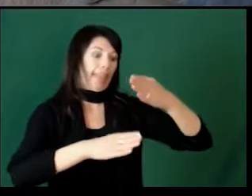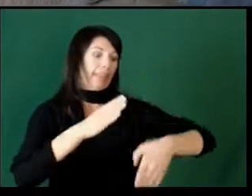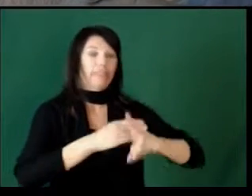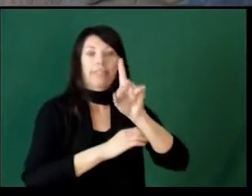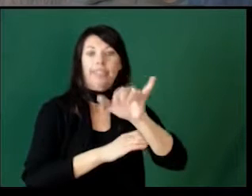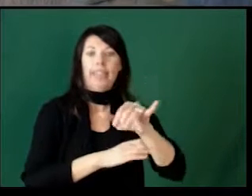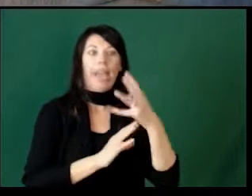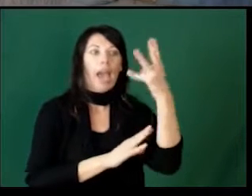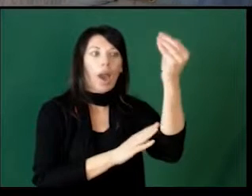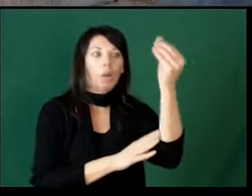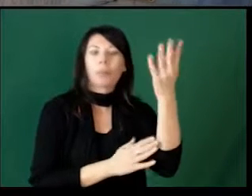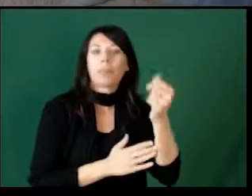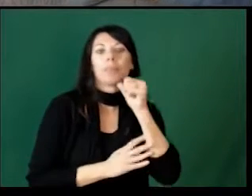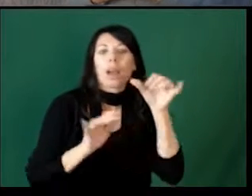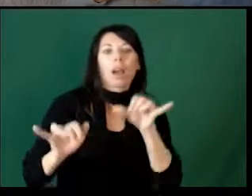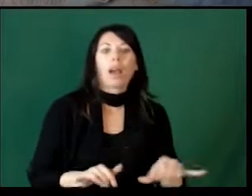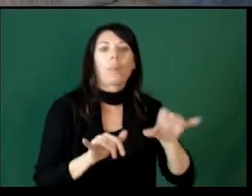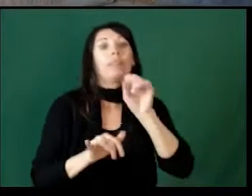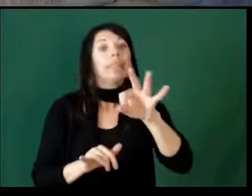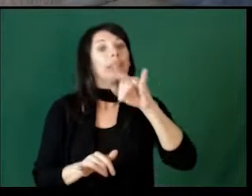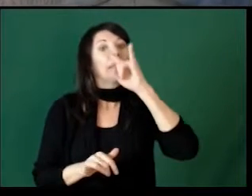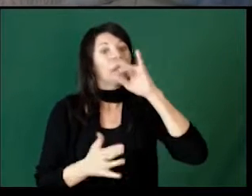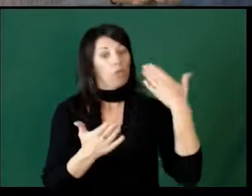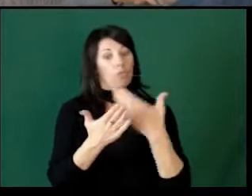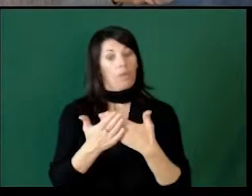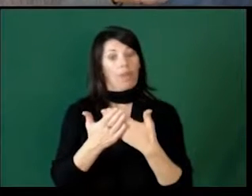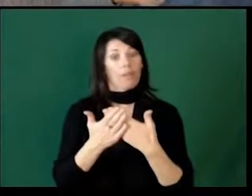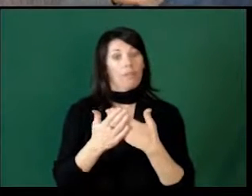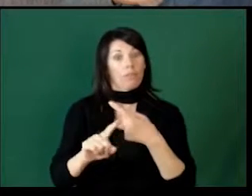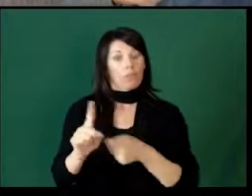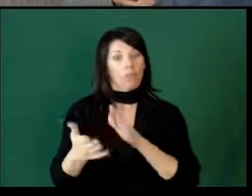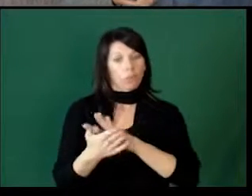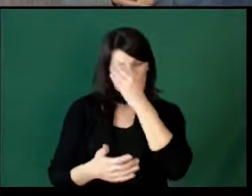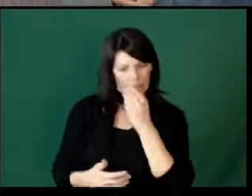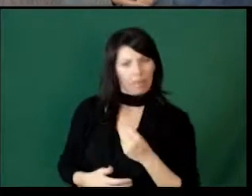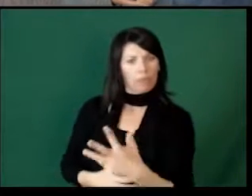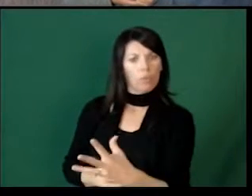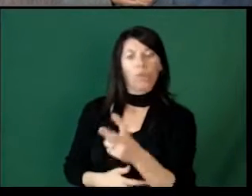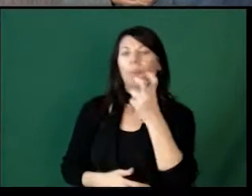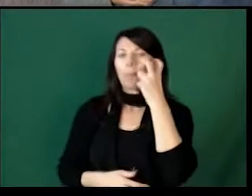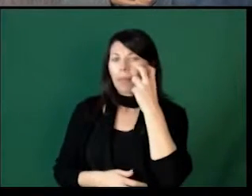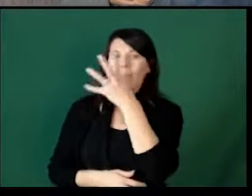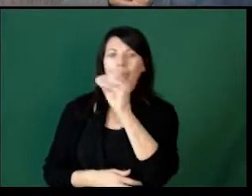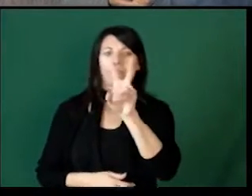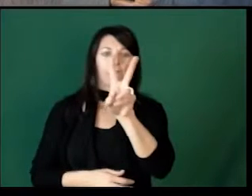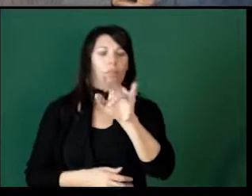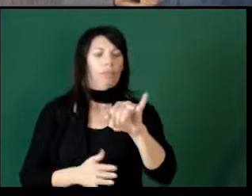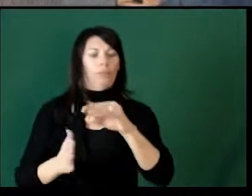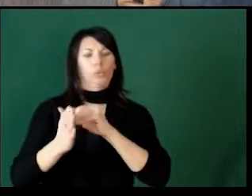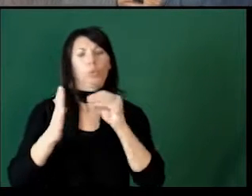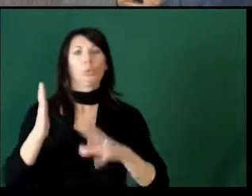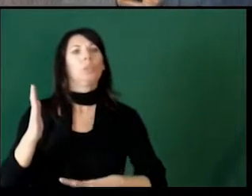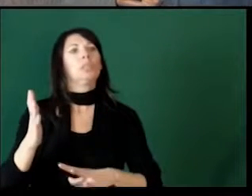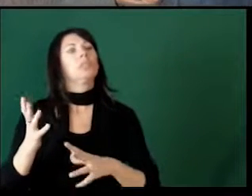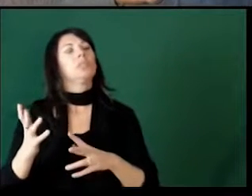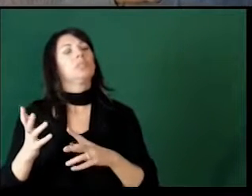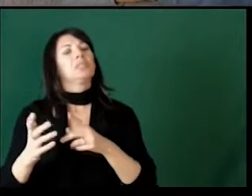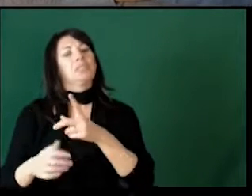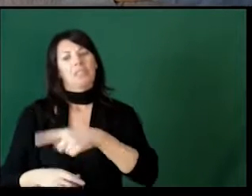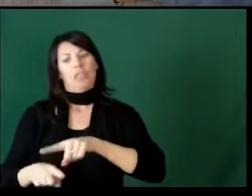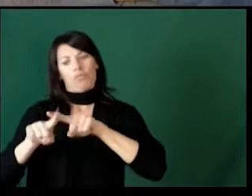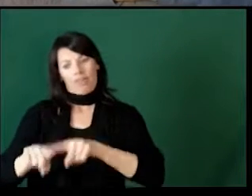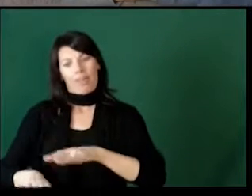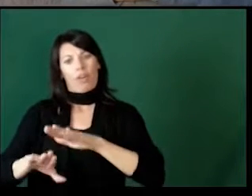day that's not common, it's kind of out of the ordinary, when the child gets home from school, you might want to let them know. Blind and visually impaired students